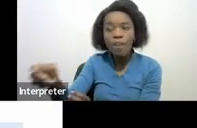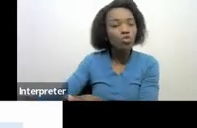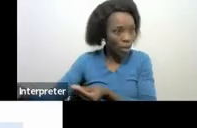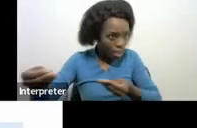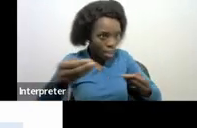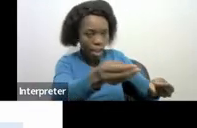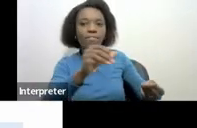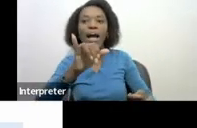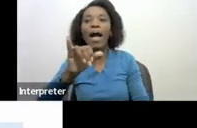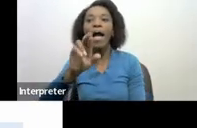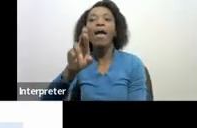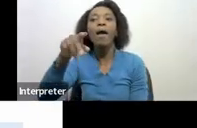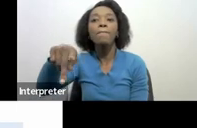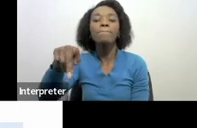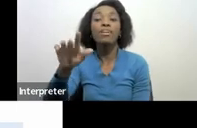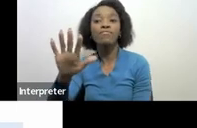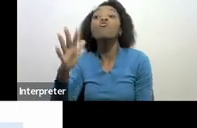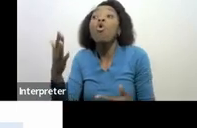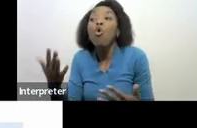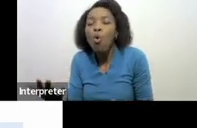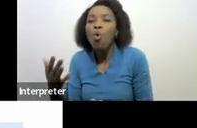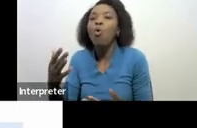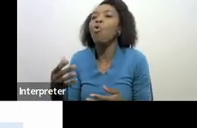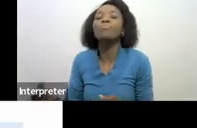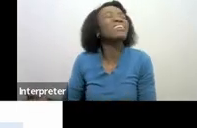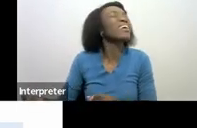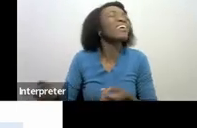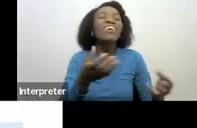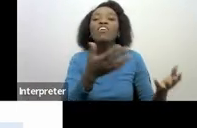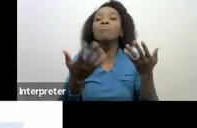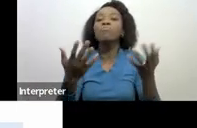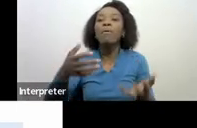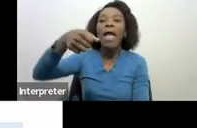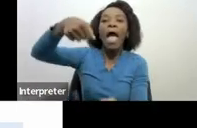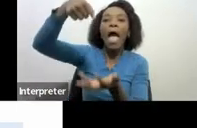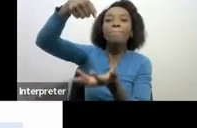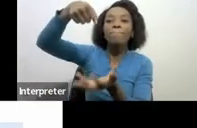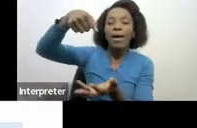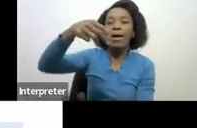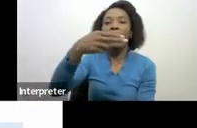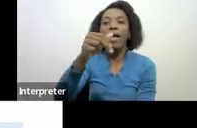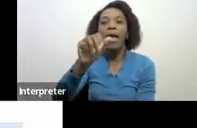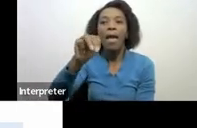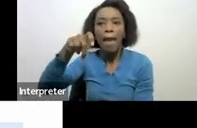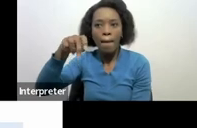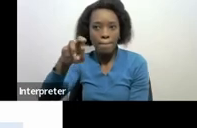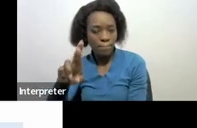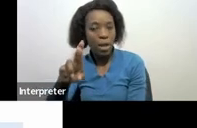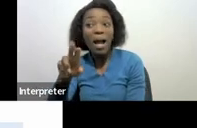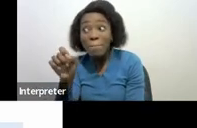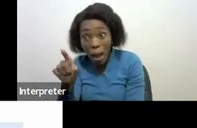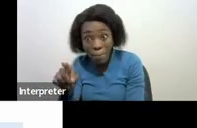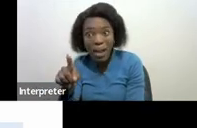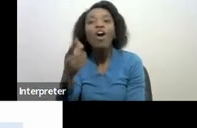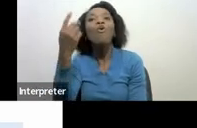or they might give you a gift hamper. That hamper is also converted into money